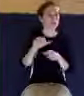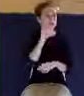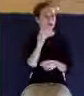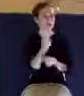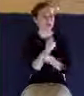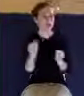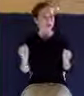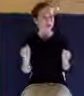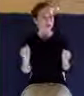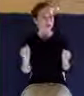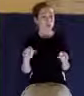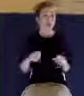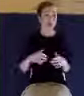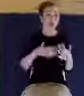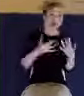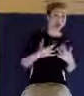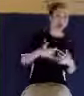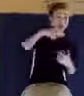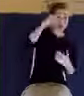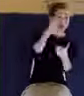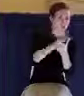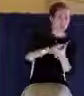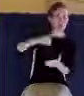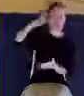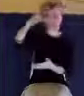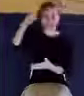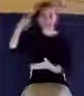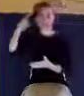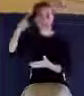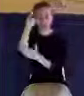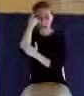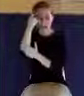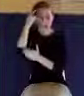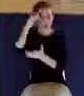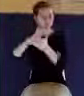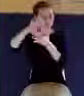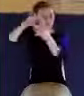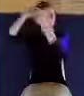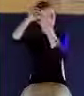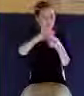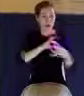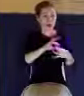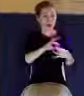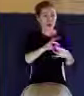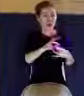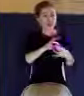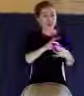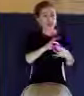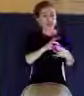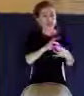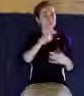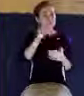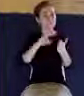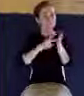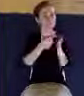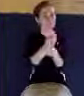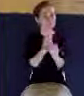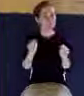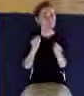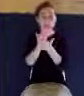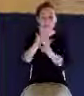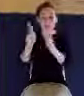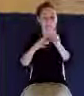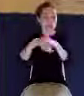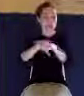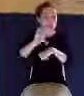We have people sometimes that come to church and they cry crocodile tears over who Jesus is, and then they go out and live in sin. That's